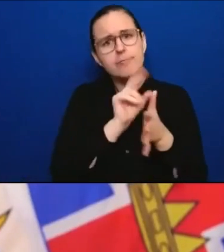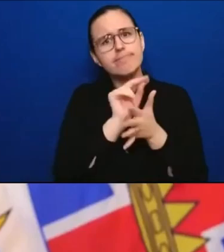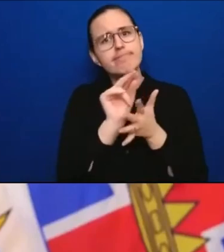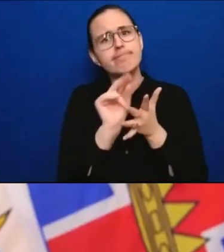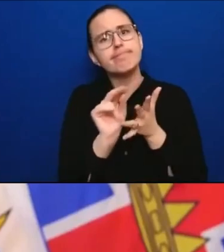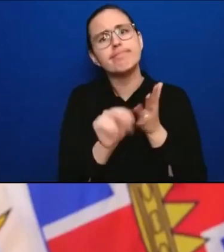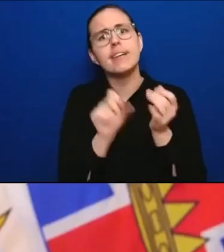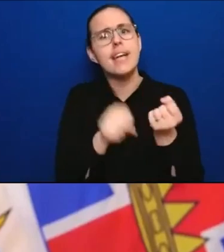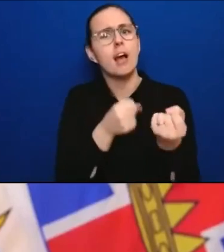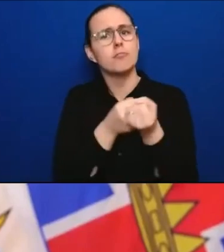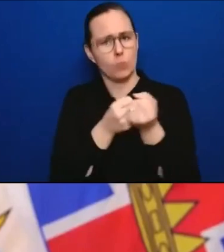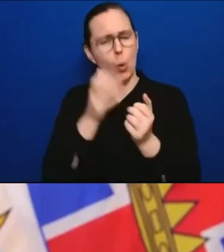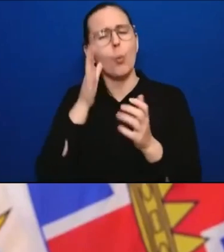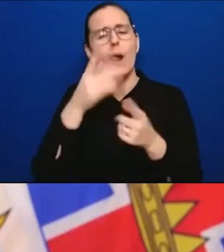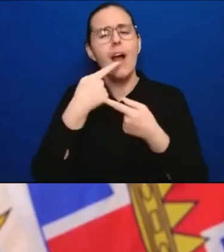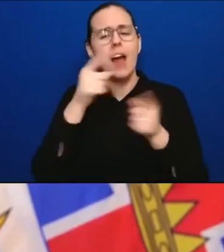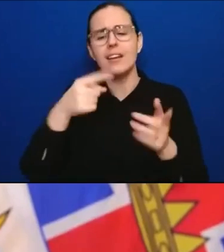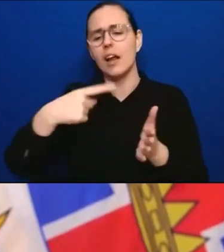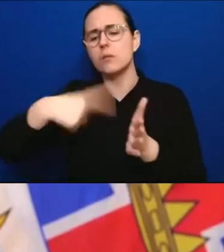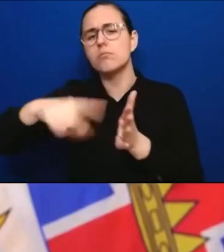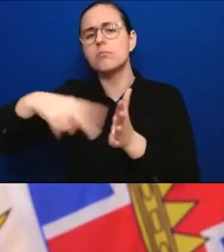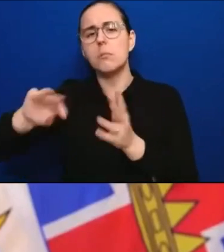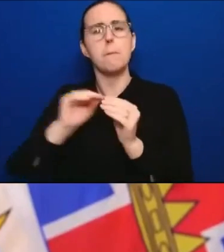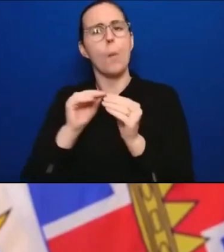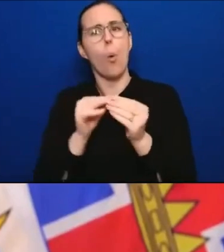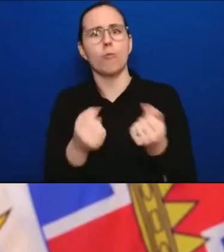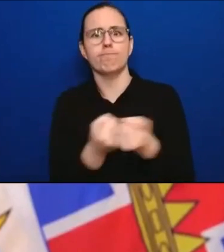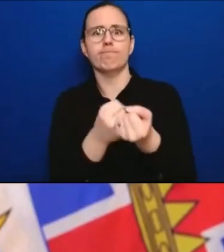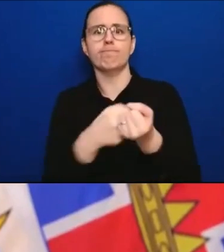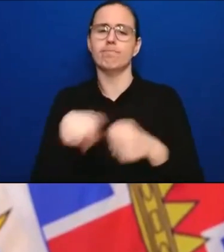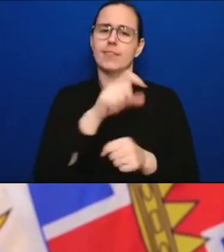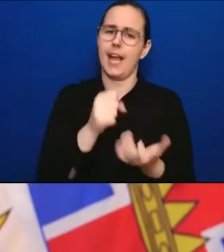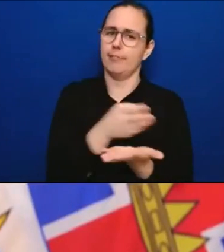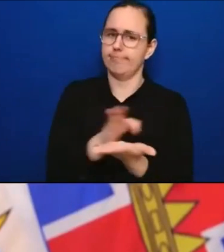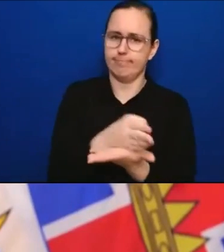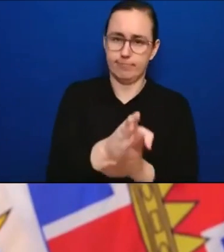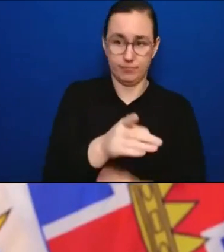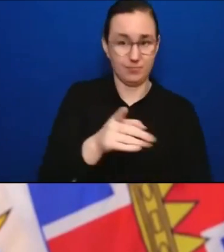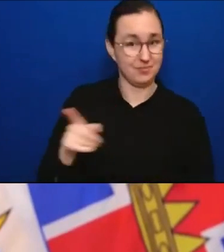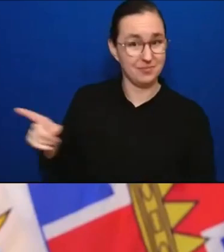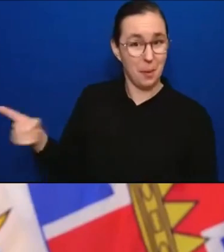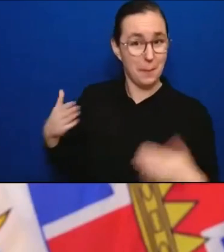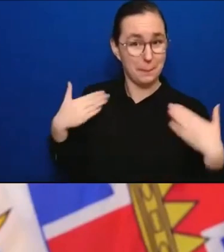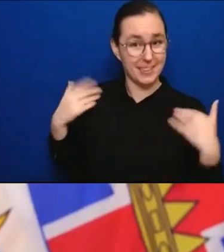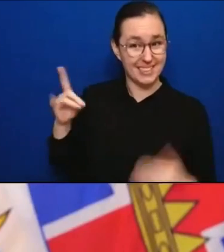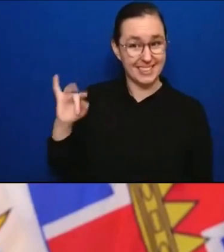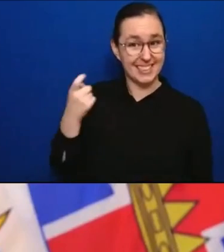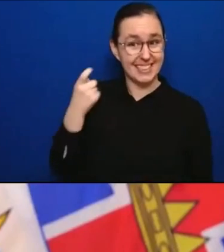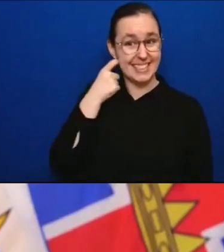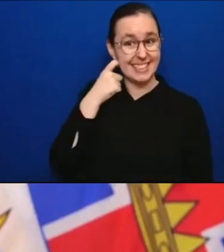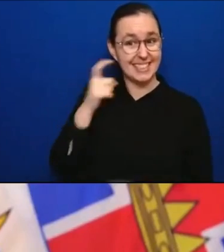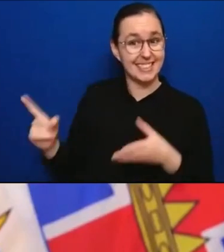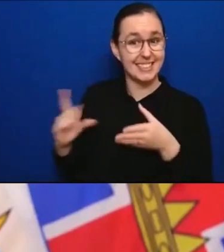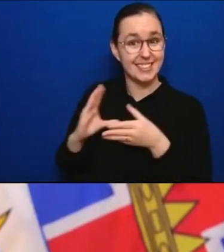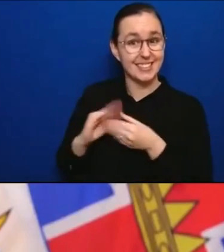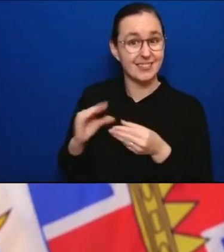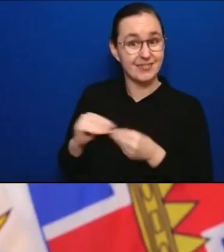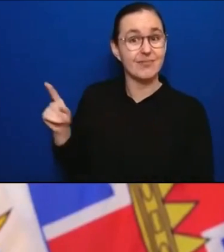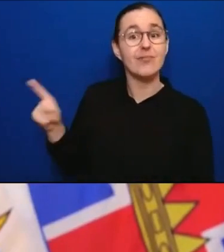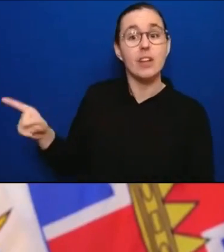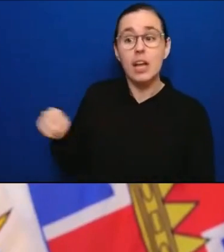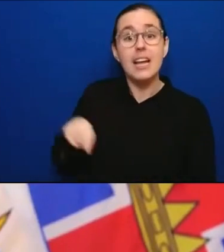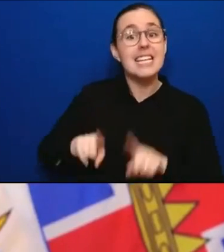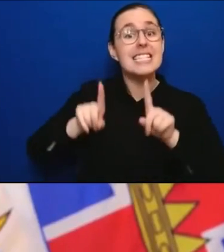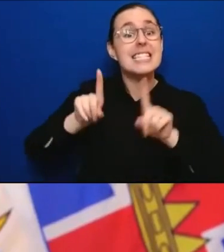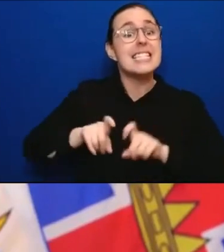more of the at-home rapid tests to be available in the coming weeks. And we're going to focus on making sure they're available for free to people